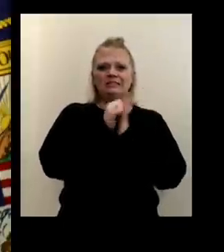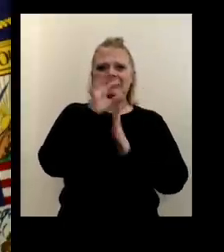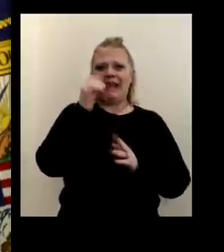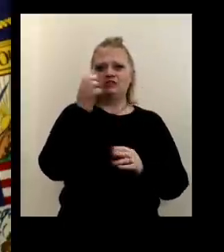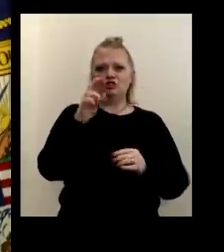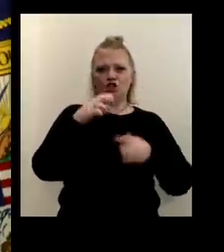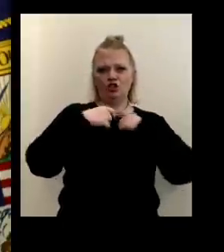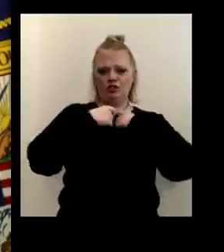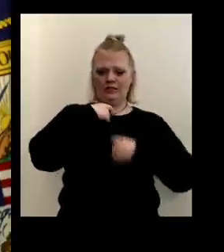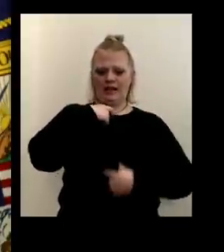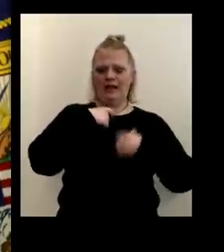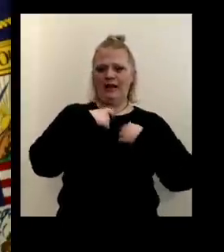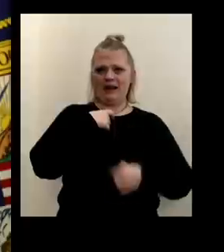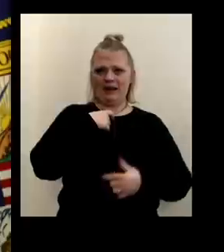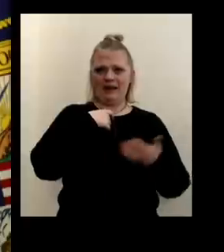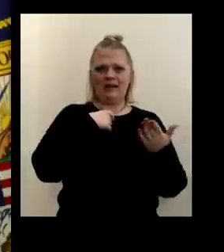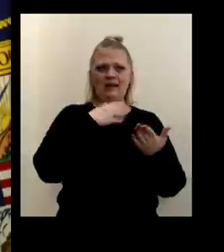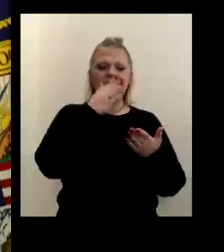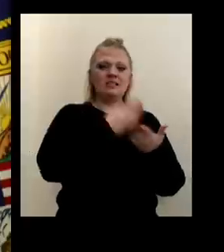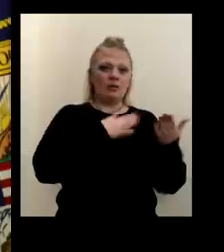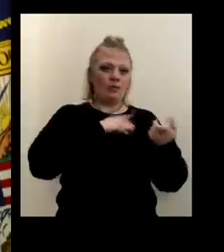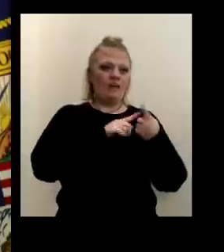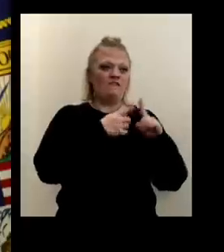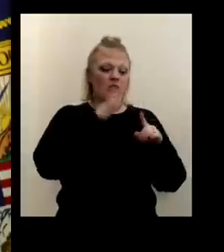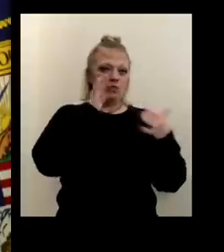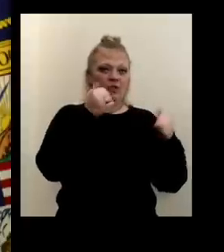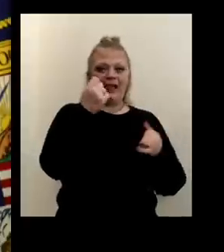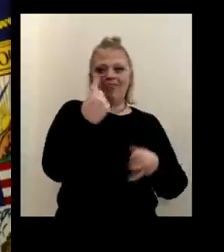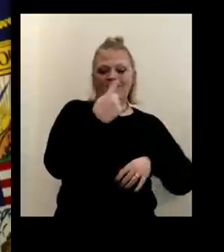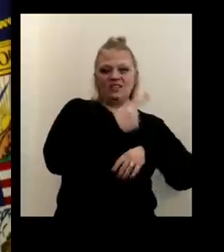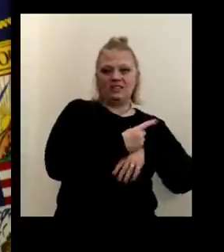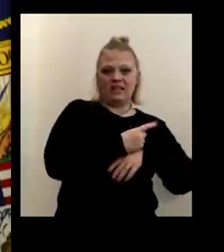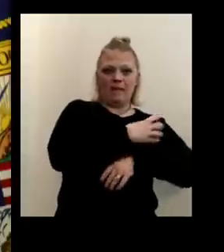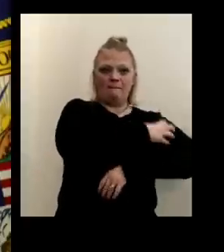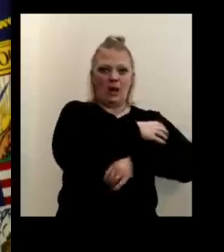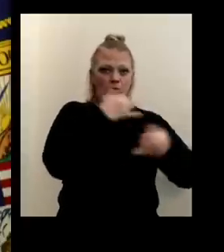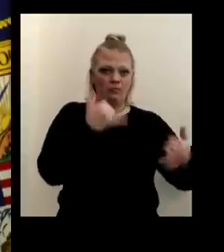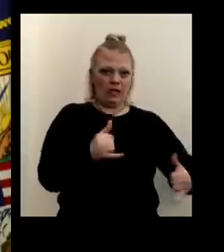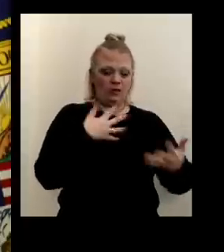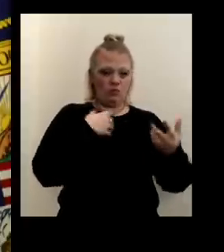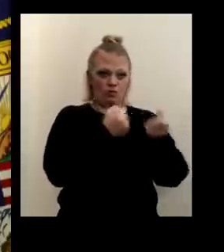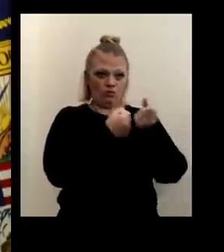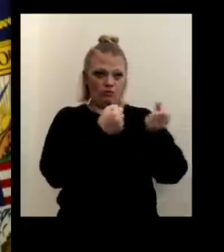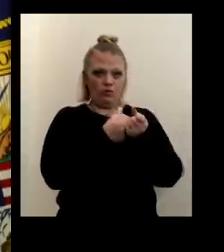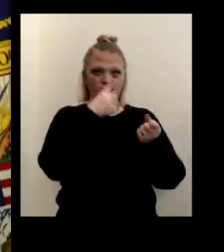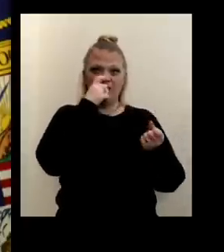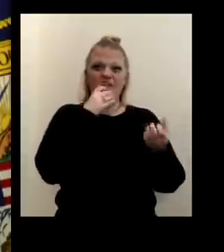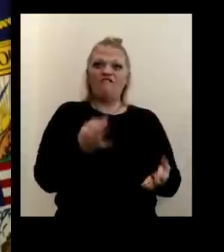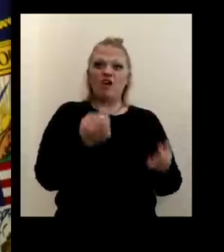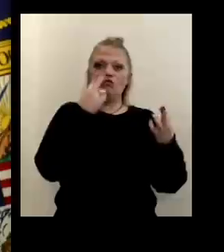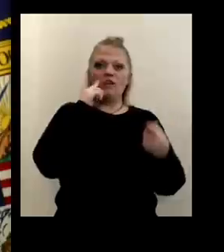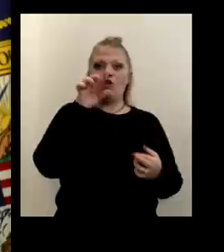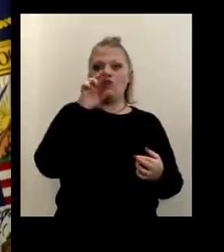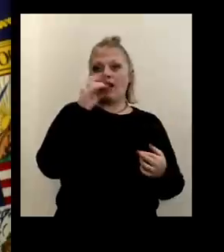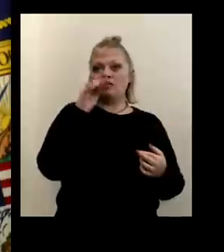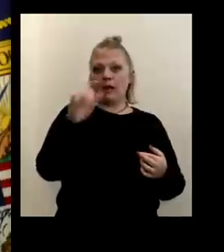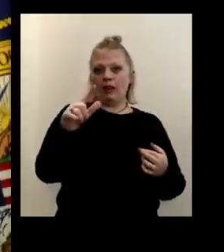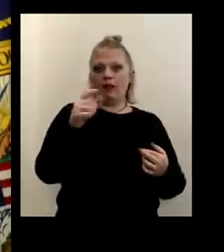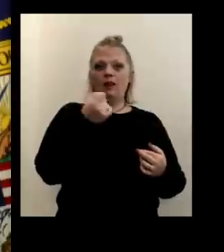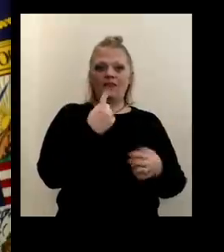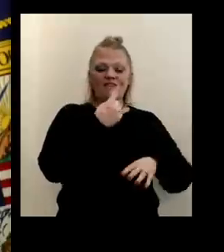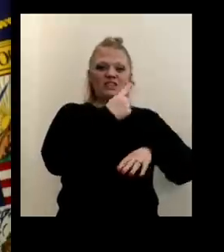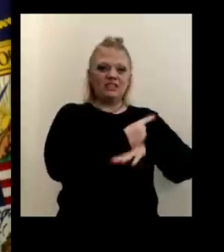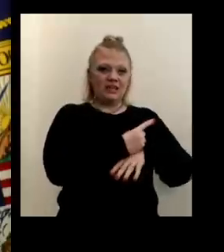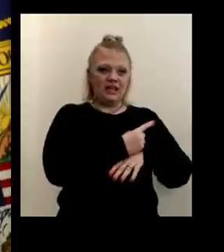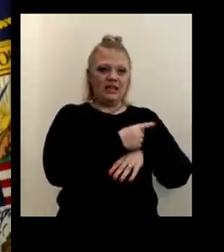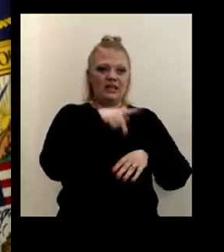some of my friends are going to be playing in the 11 day power play and we want to support them as well as they raise money for Roswell Park. Uh, the 11 day power plays in